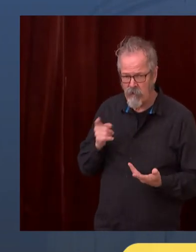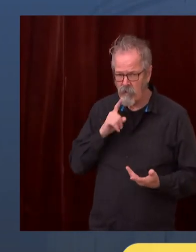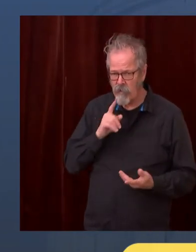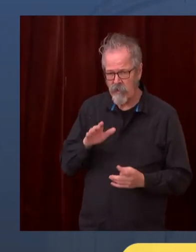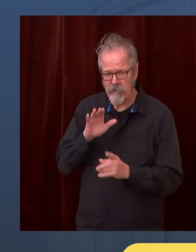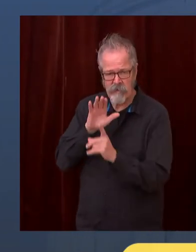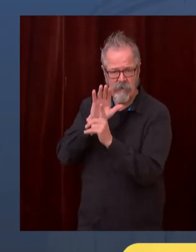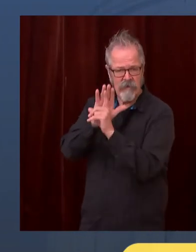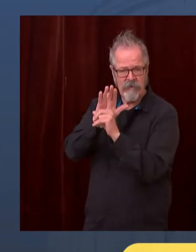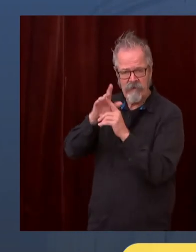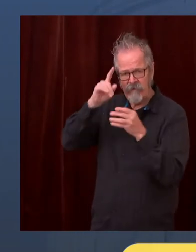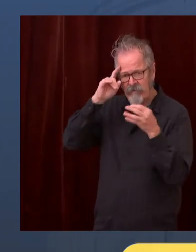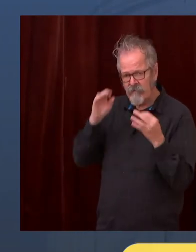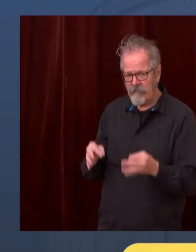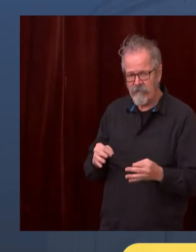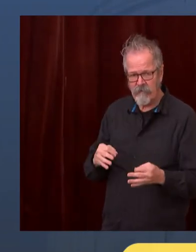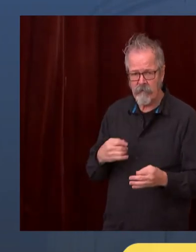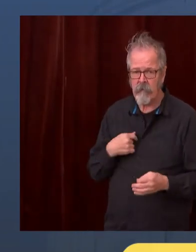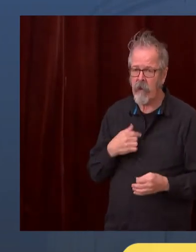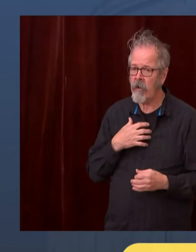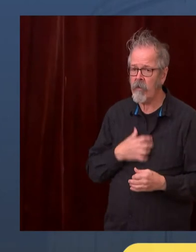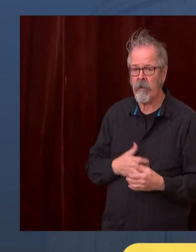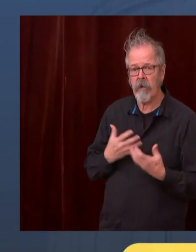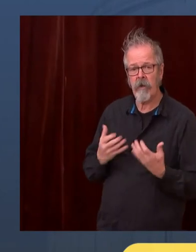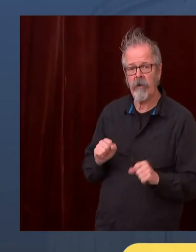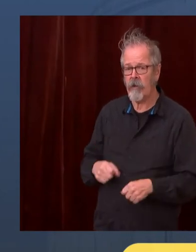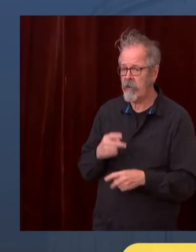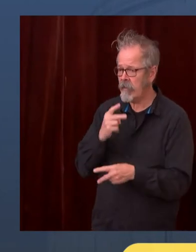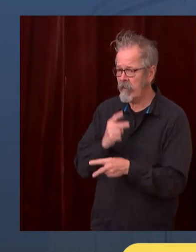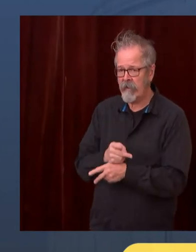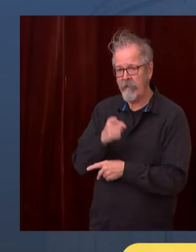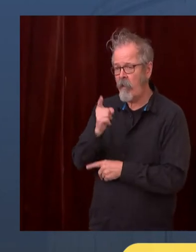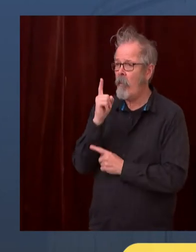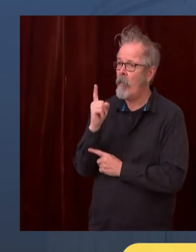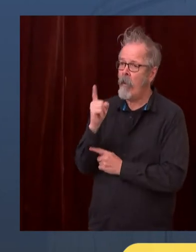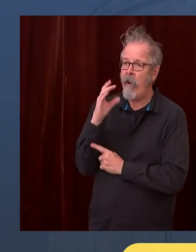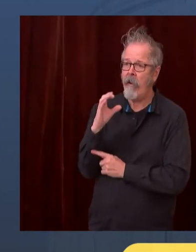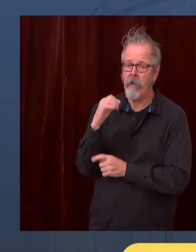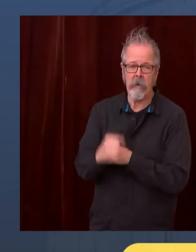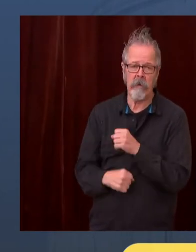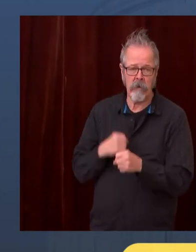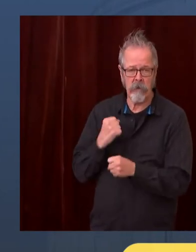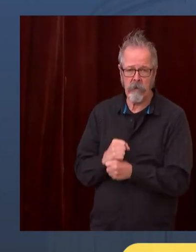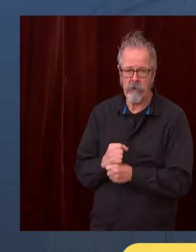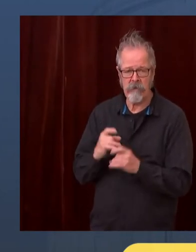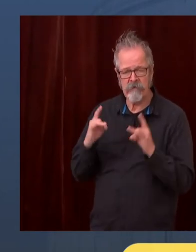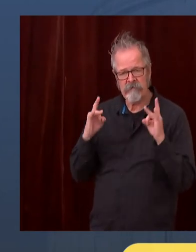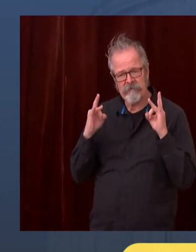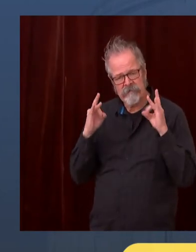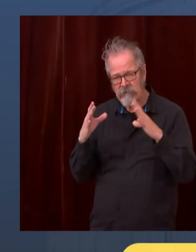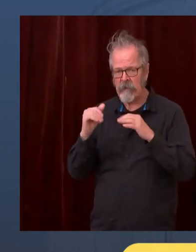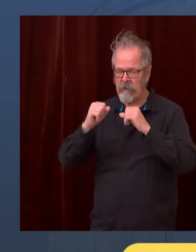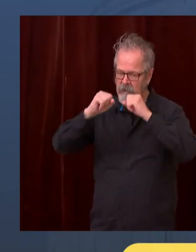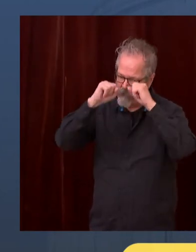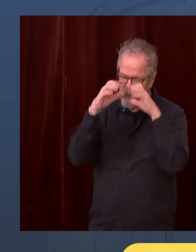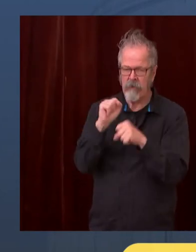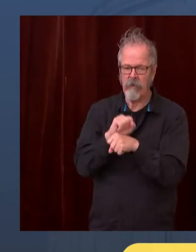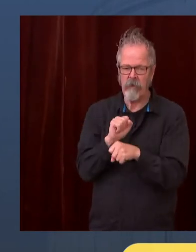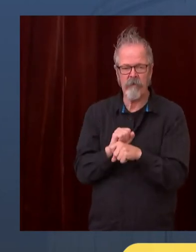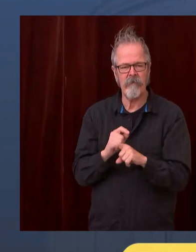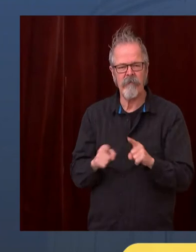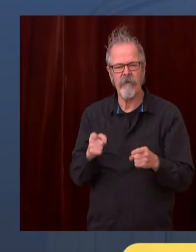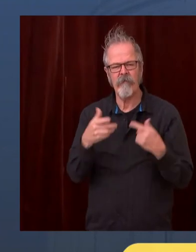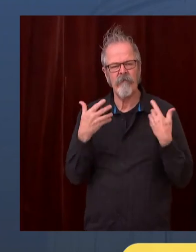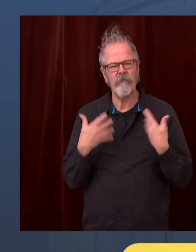exceptional job, but obviously I respect his decision-making he made a long time ago, and I